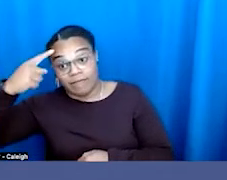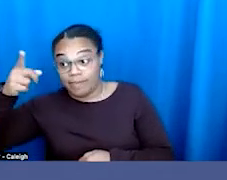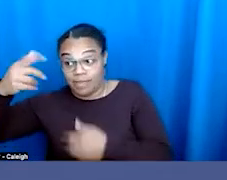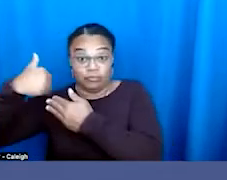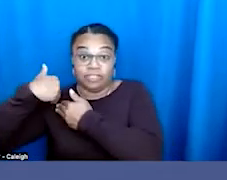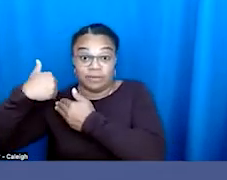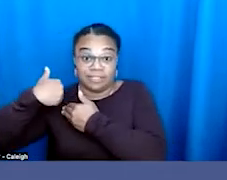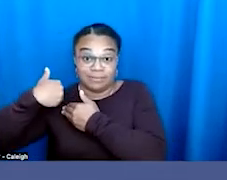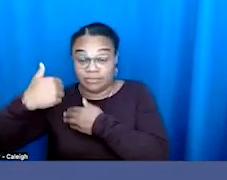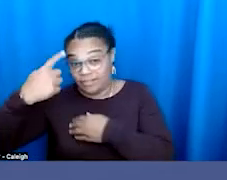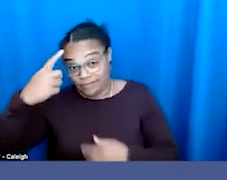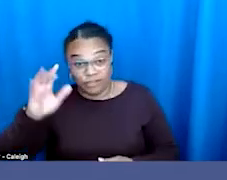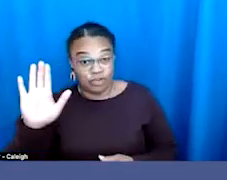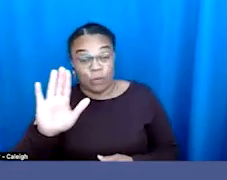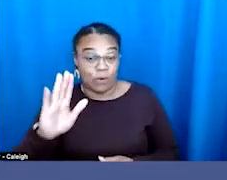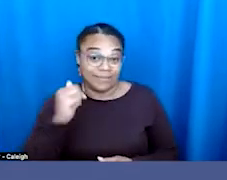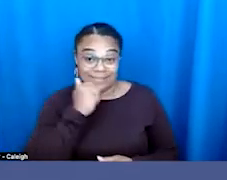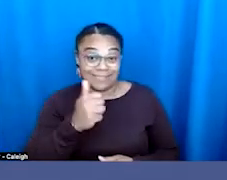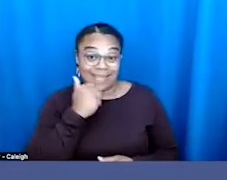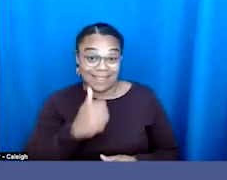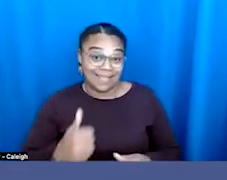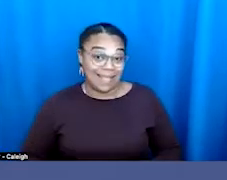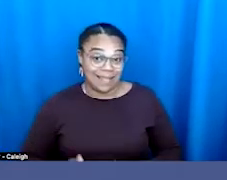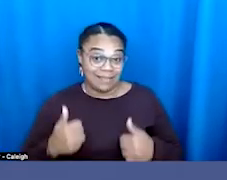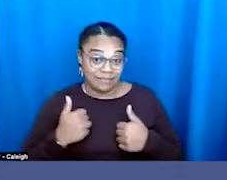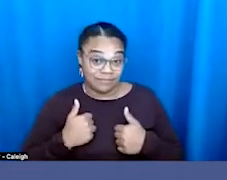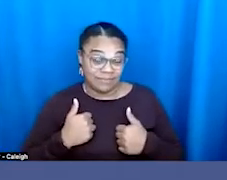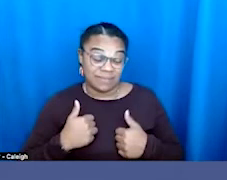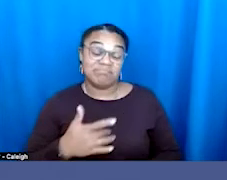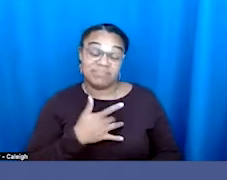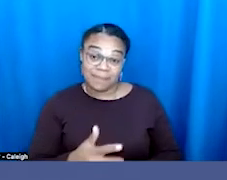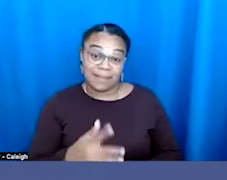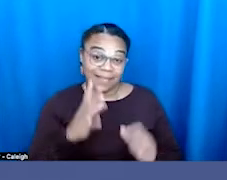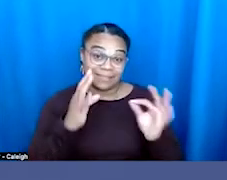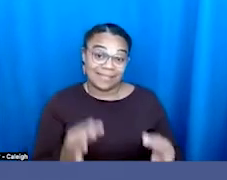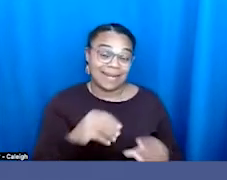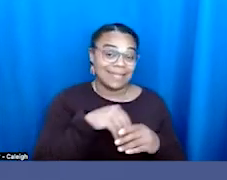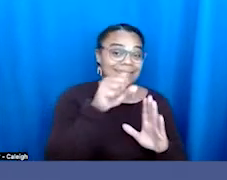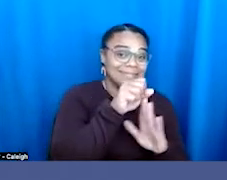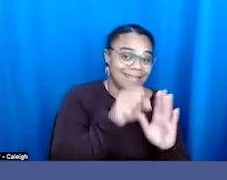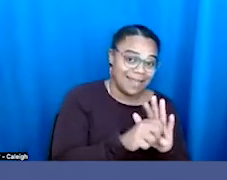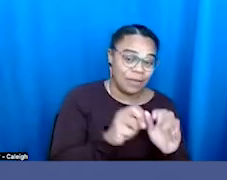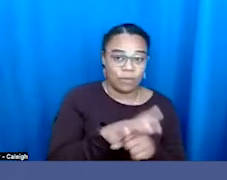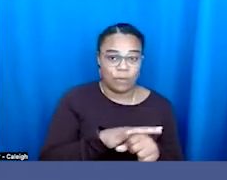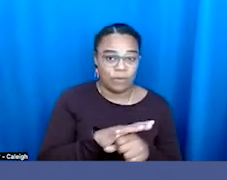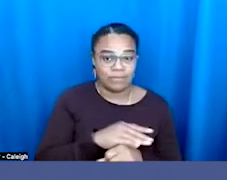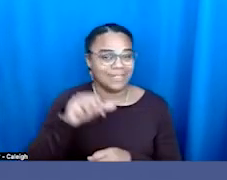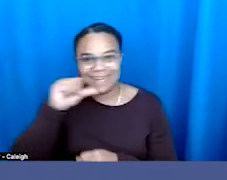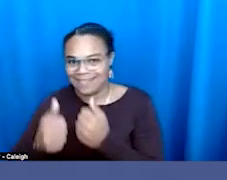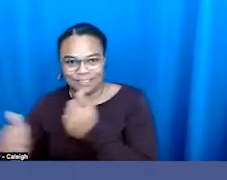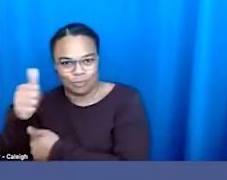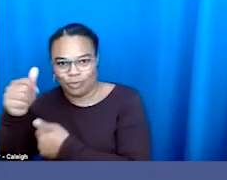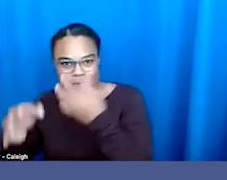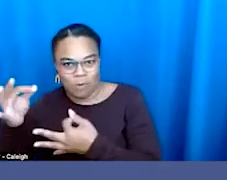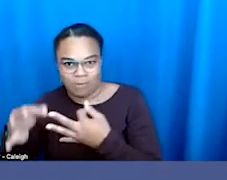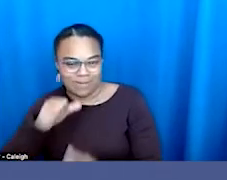in your daily life is really decided at the state and local level, not in the Supreme Court, not in Congress. So make sure